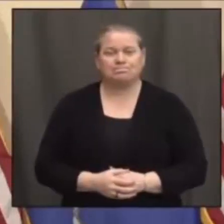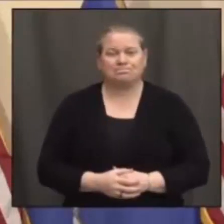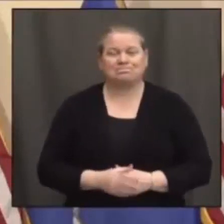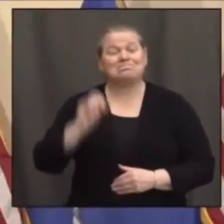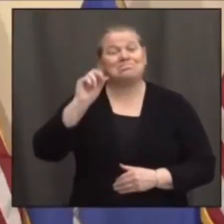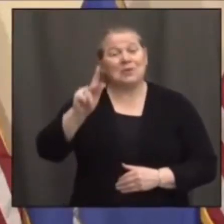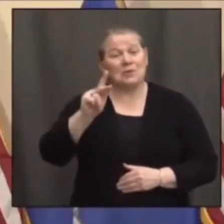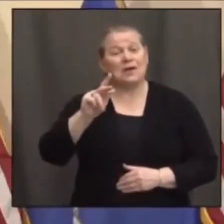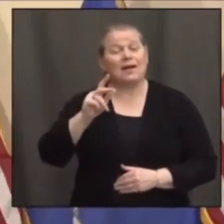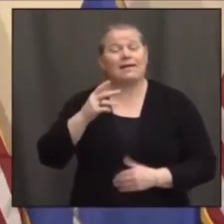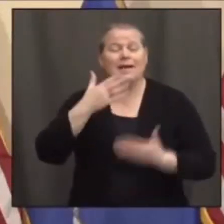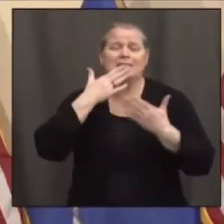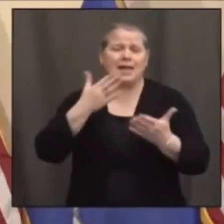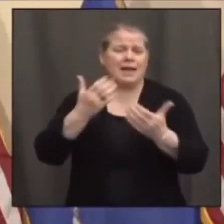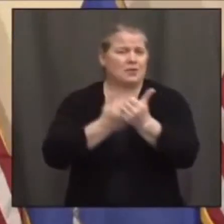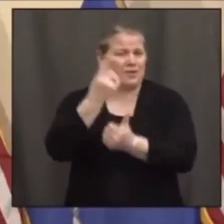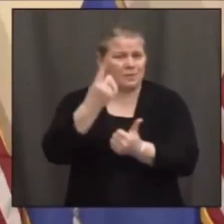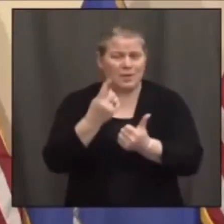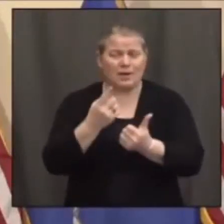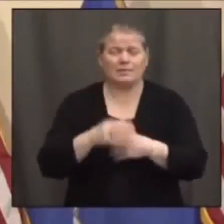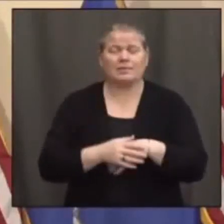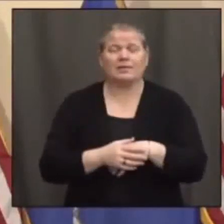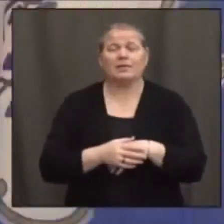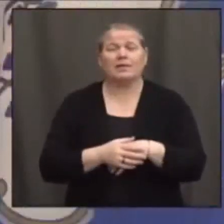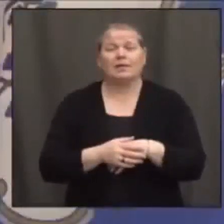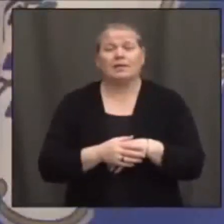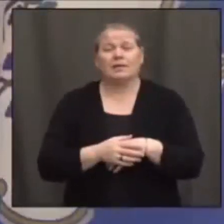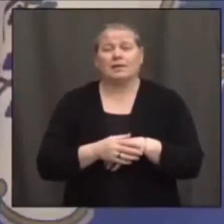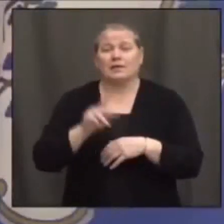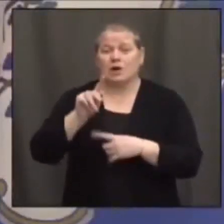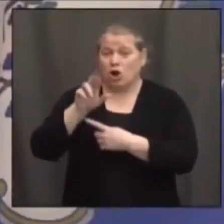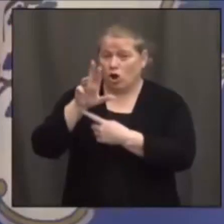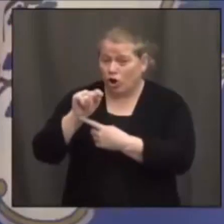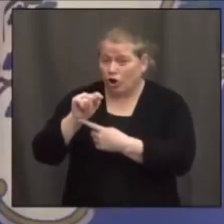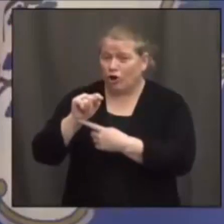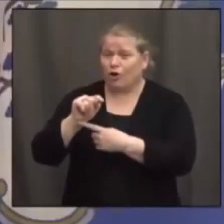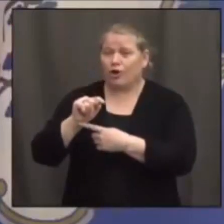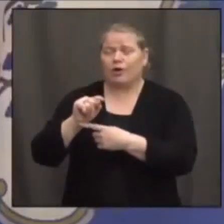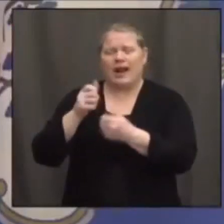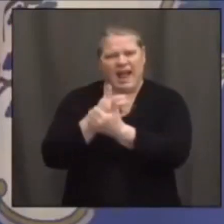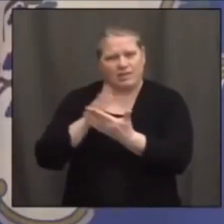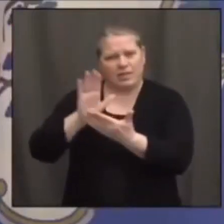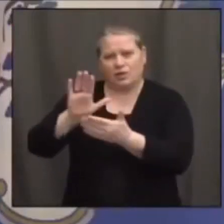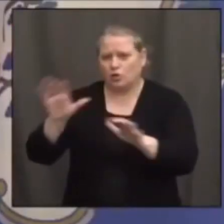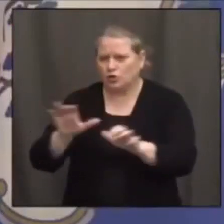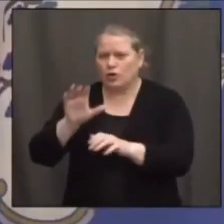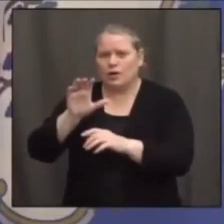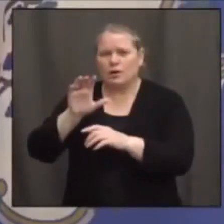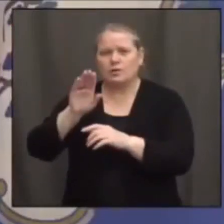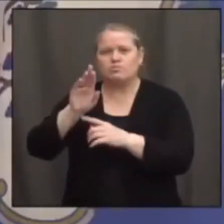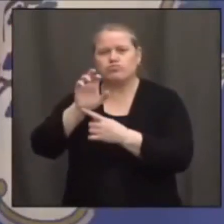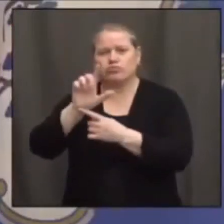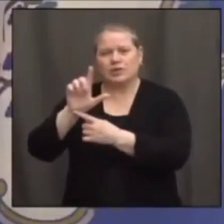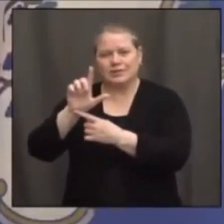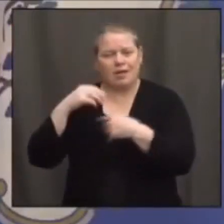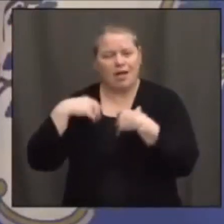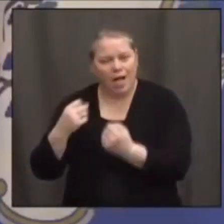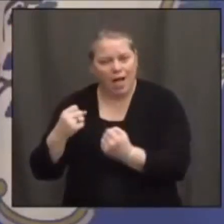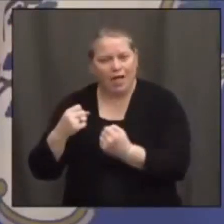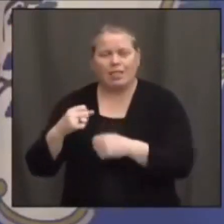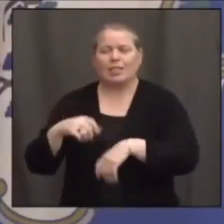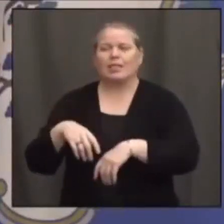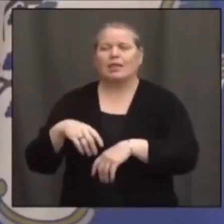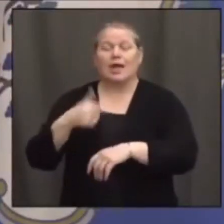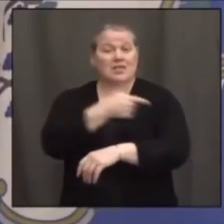right. Thanks, Emily, and thank you, everybody. Kurt, I really appreciate everything you're doing at Bristol Health and bringing the